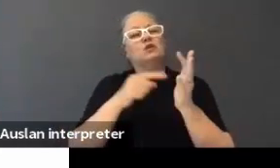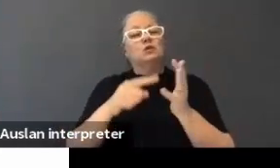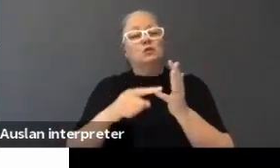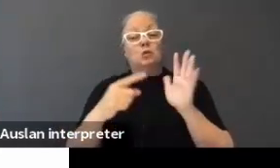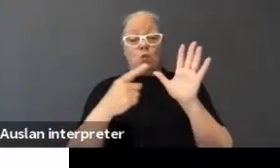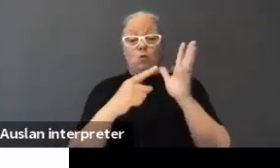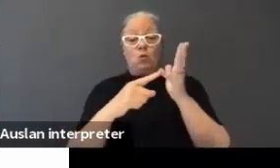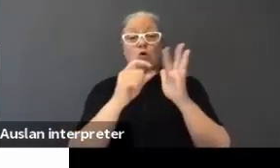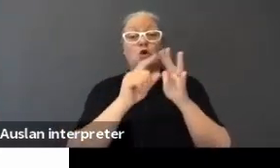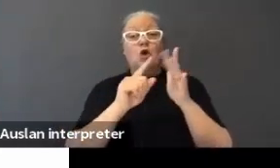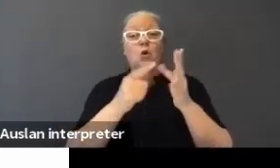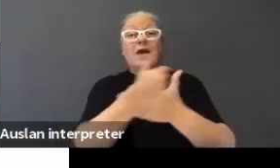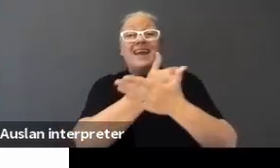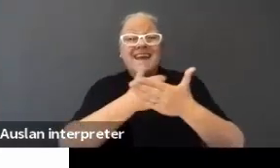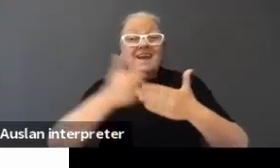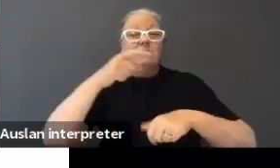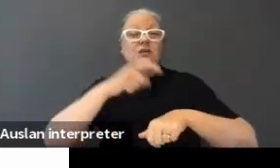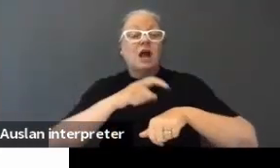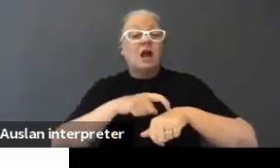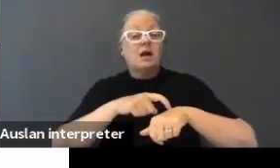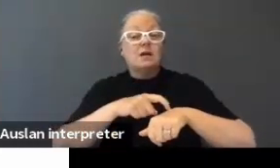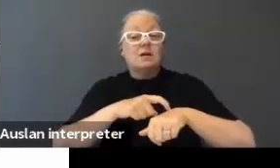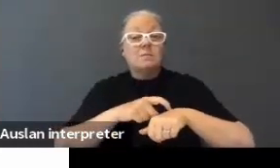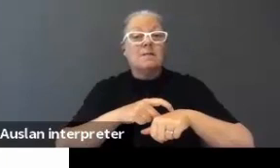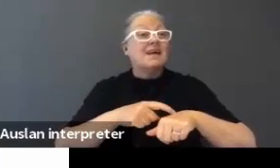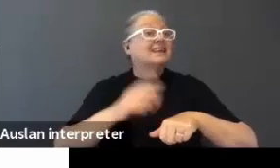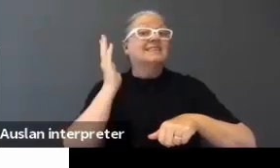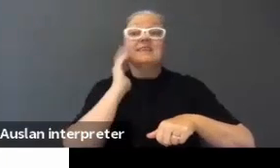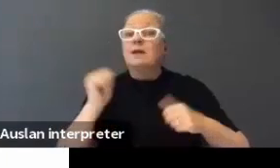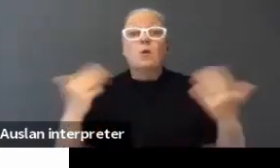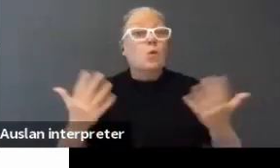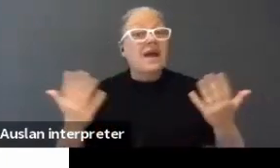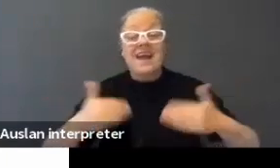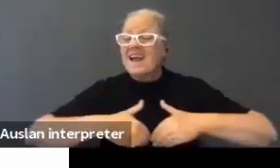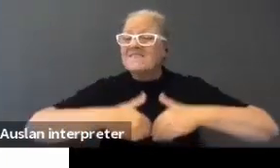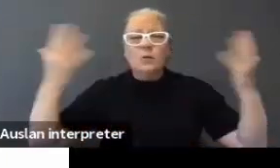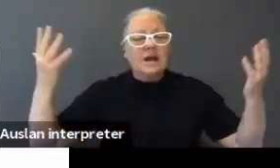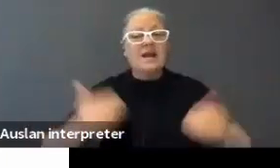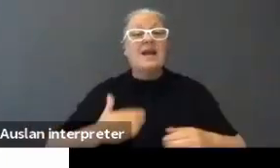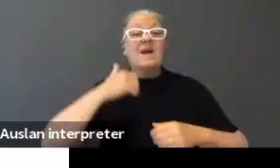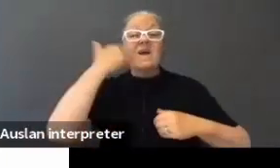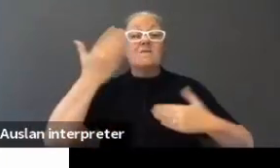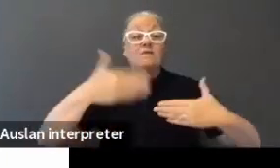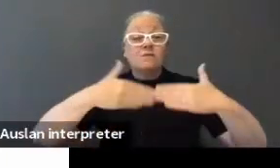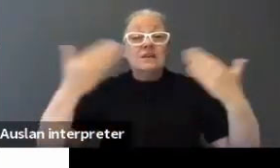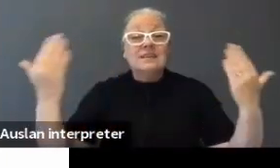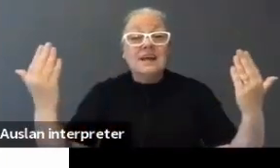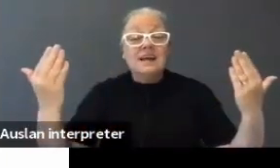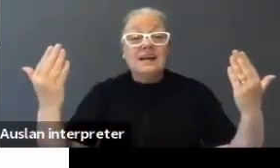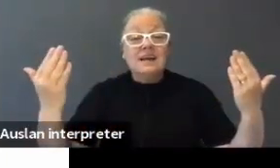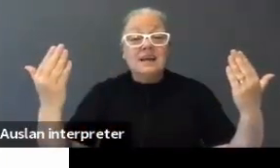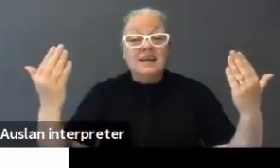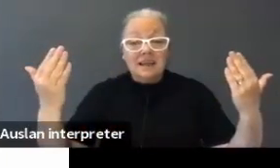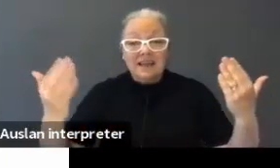time, time, everywhere, every day, in